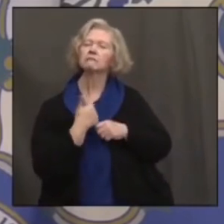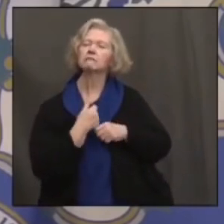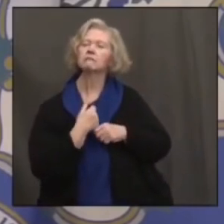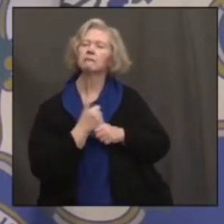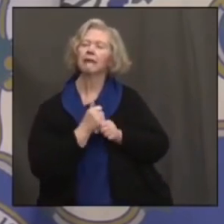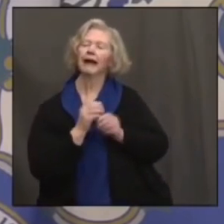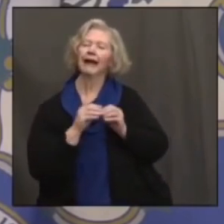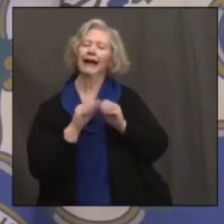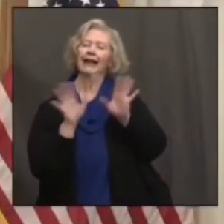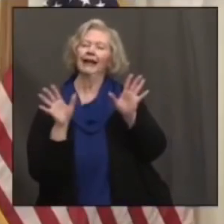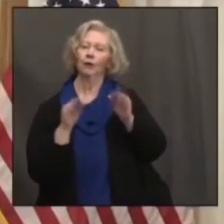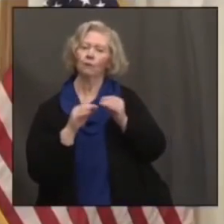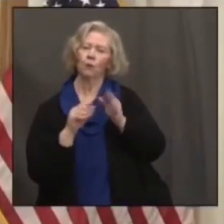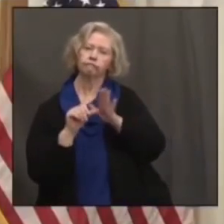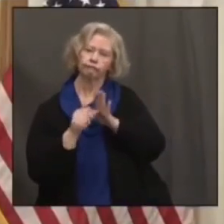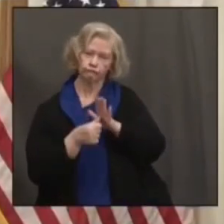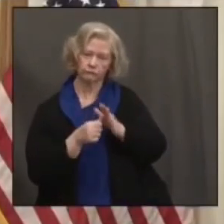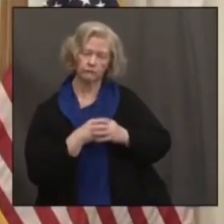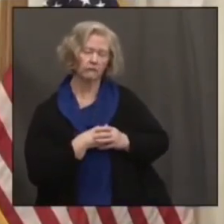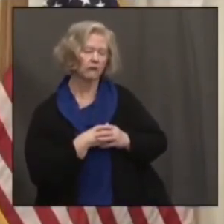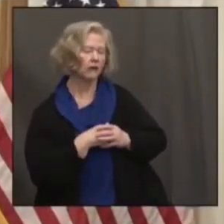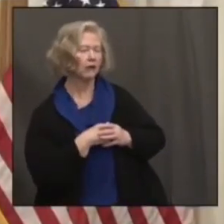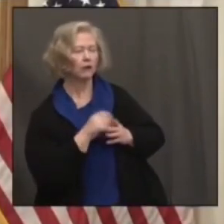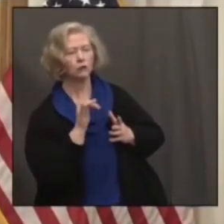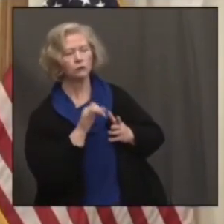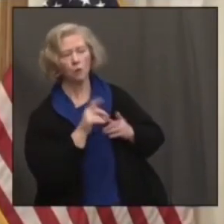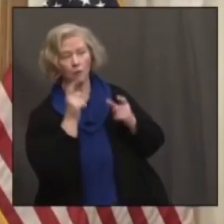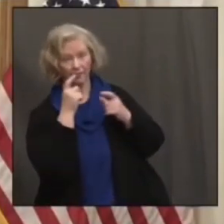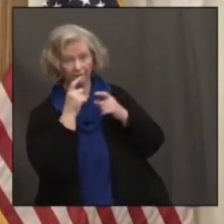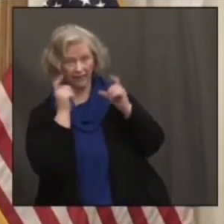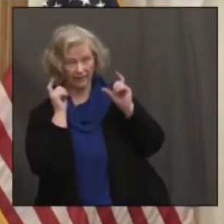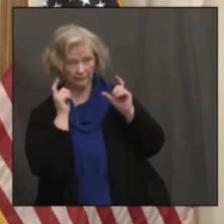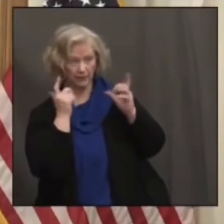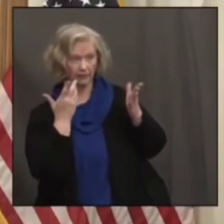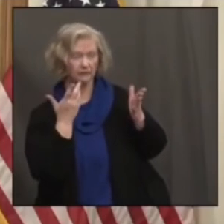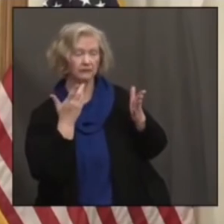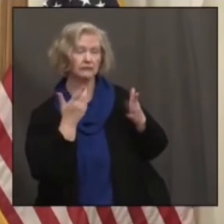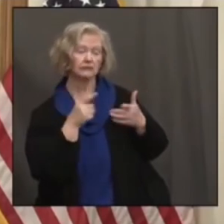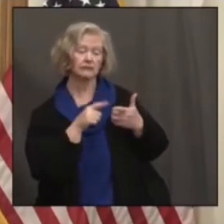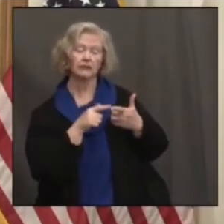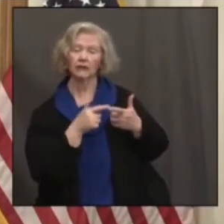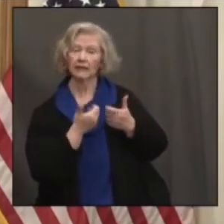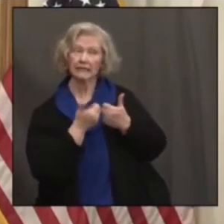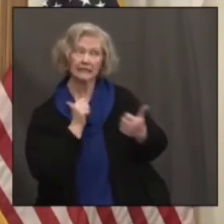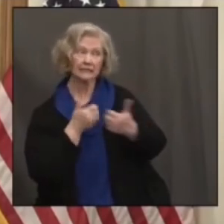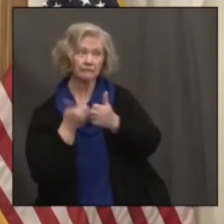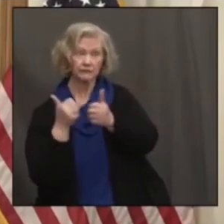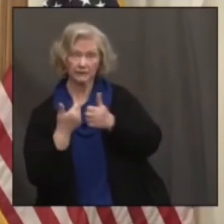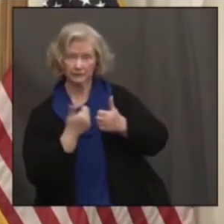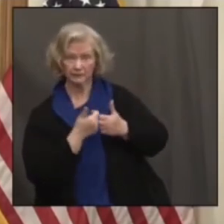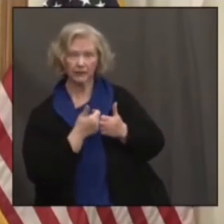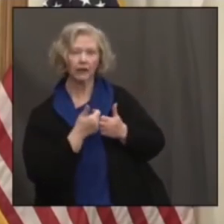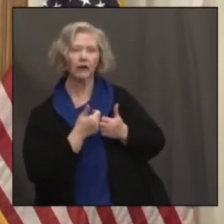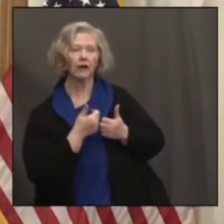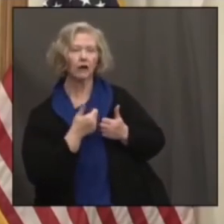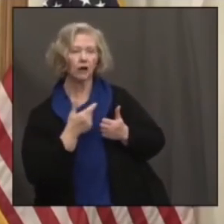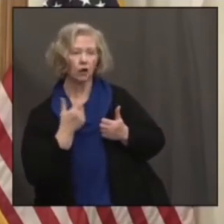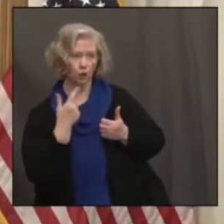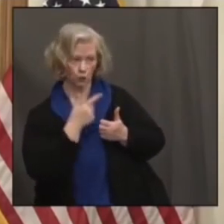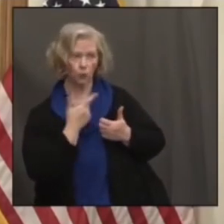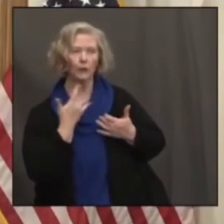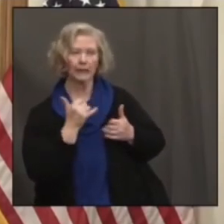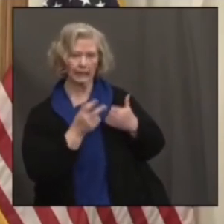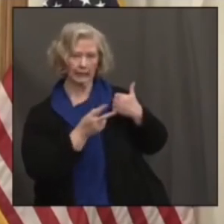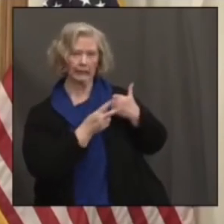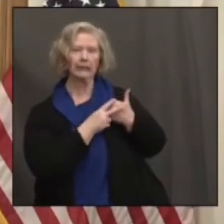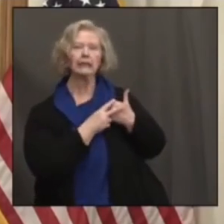Is it safe to assume that the like the face mask requirement and the social distancing requirements will be among the things you use to